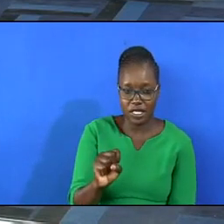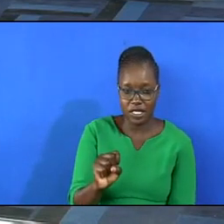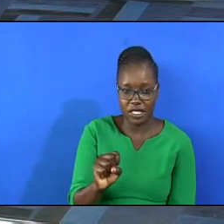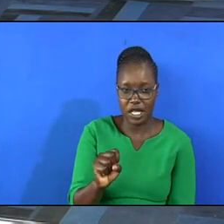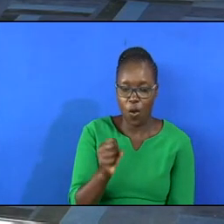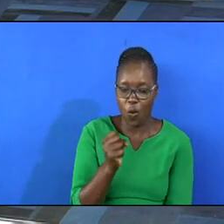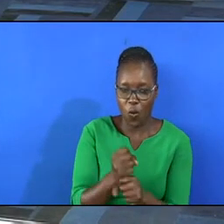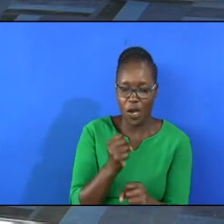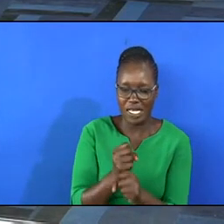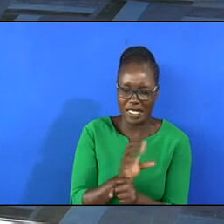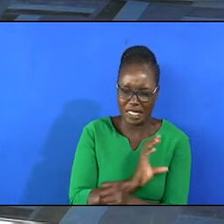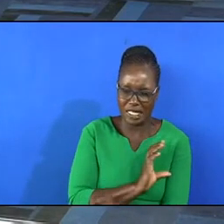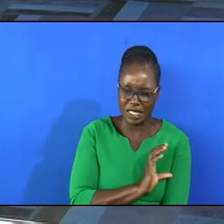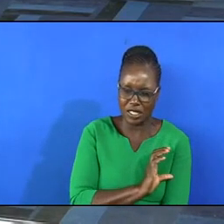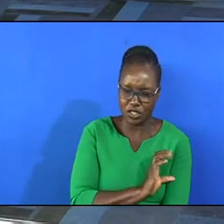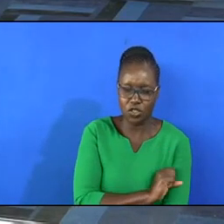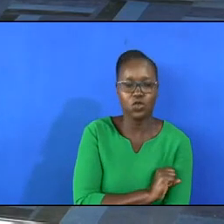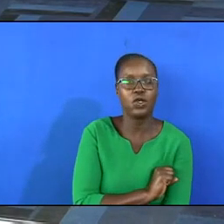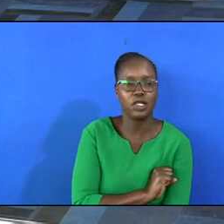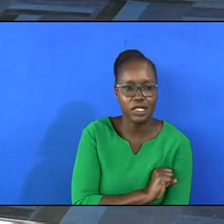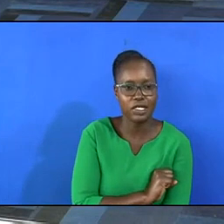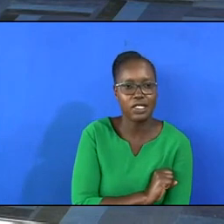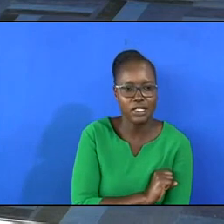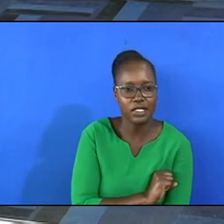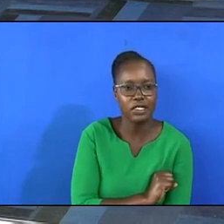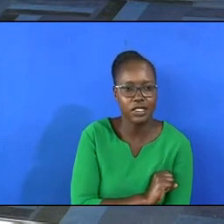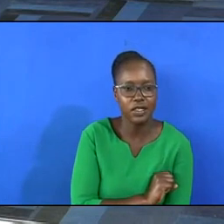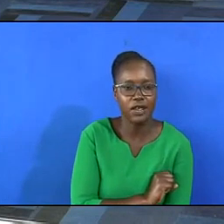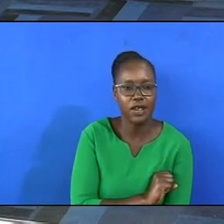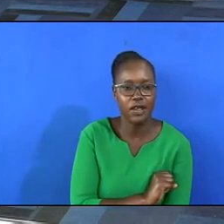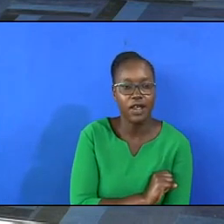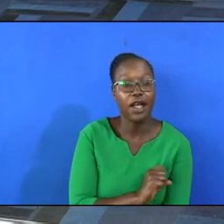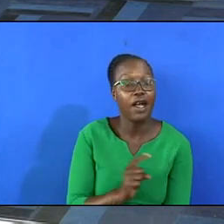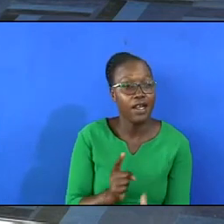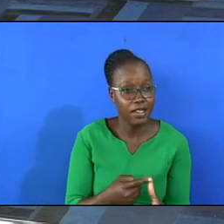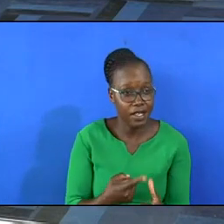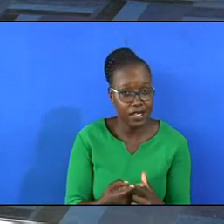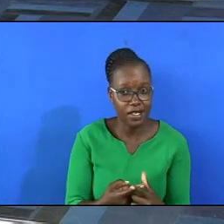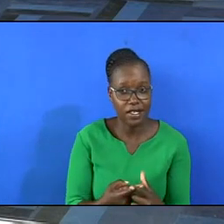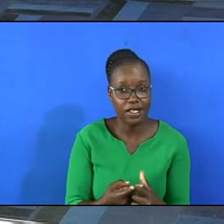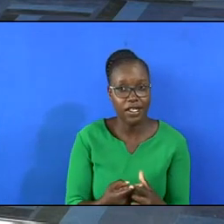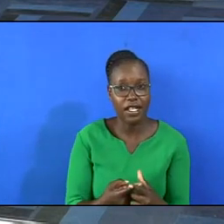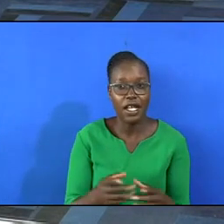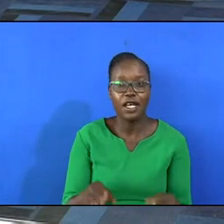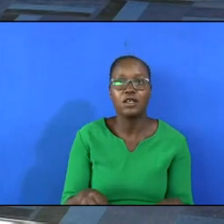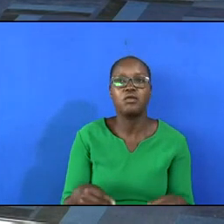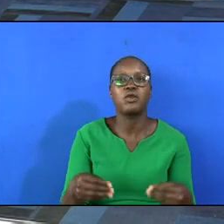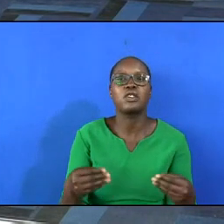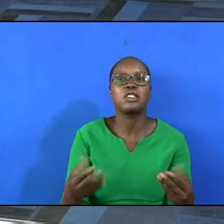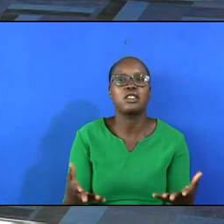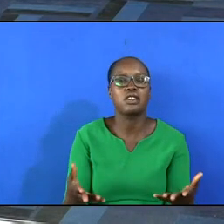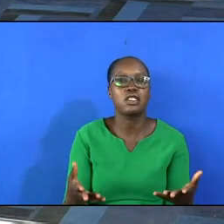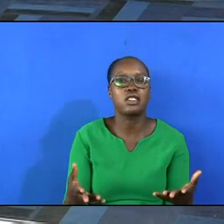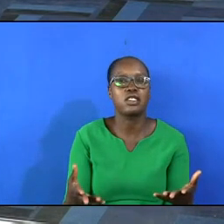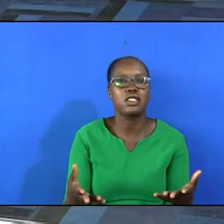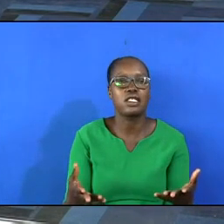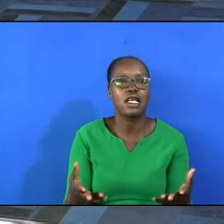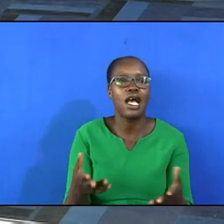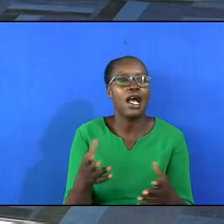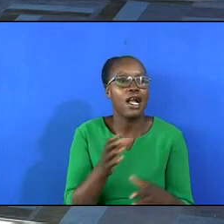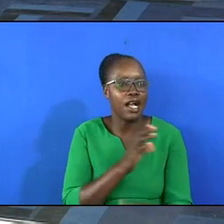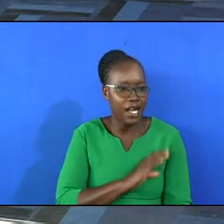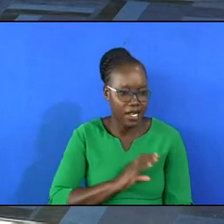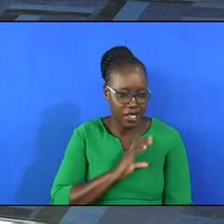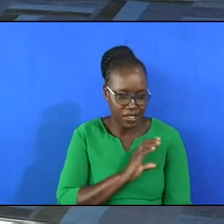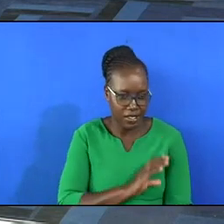works endurance. And then endurance produces character.